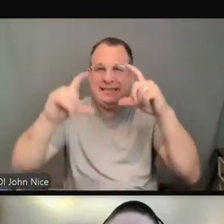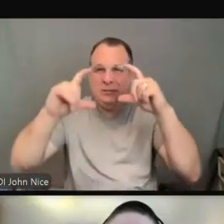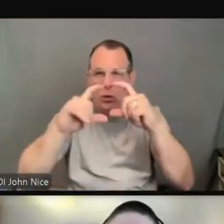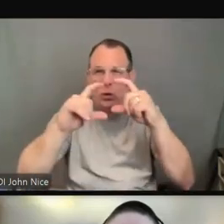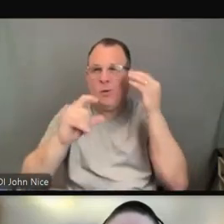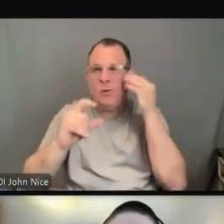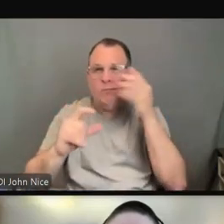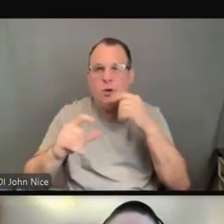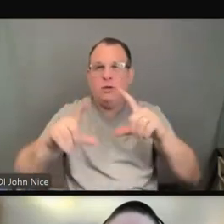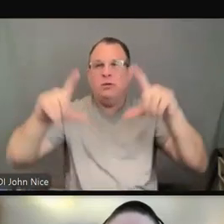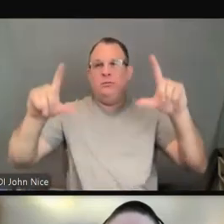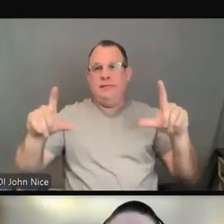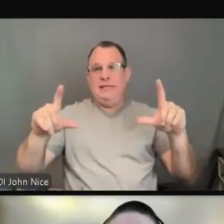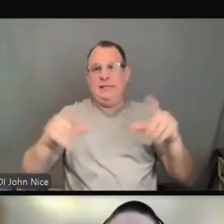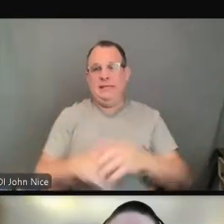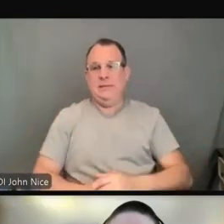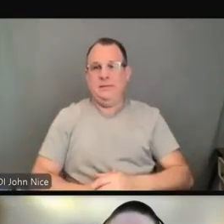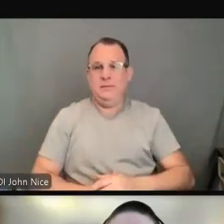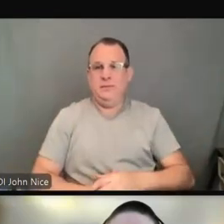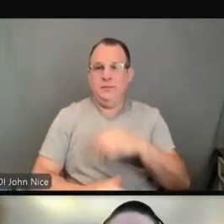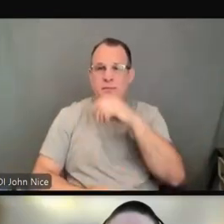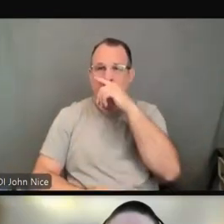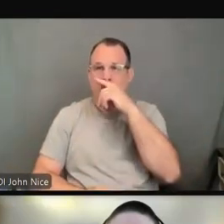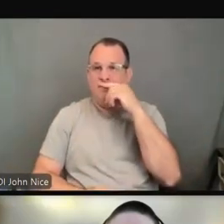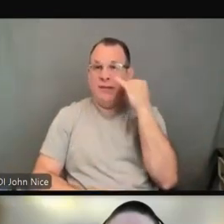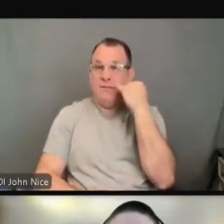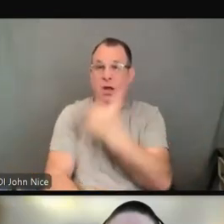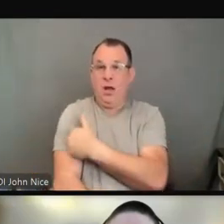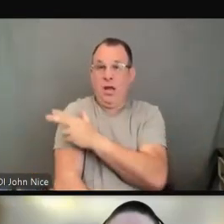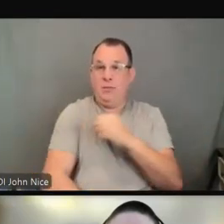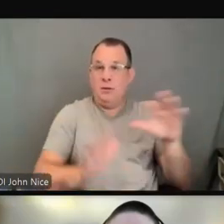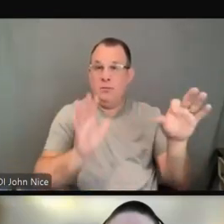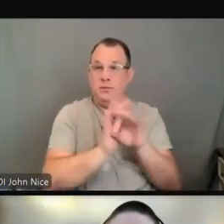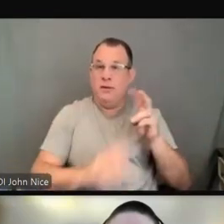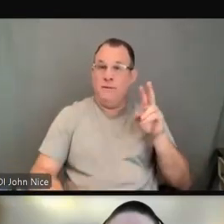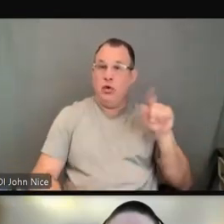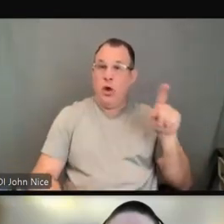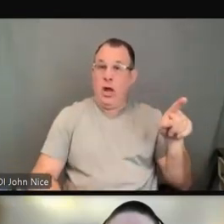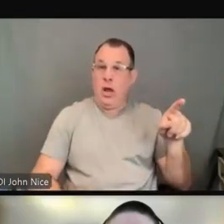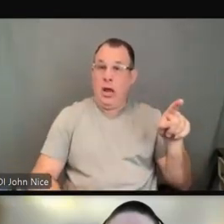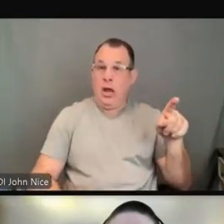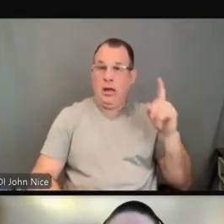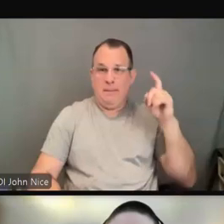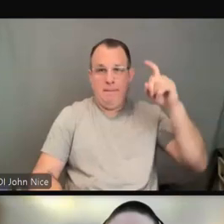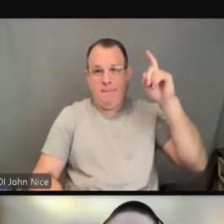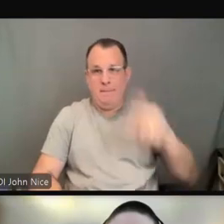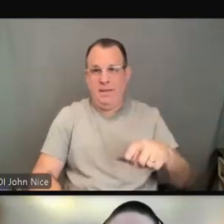If VRI is chosen, it must also produce a clear, audible transmission of voices,